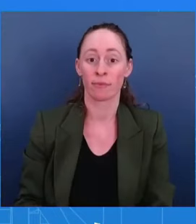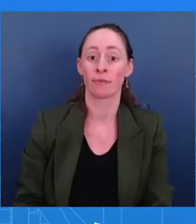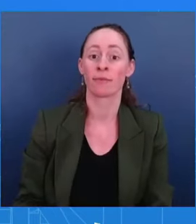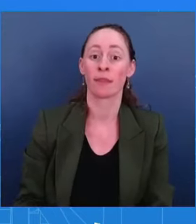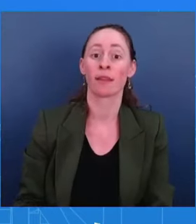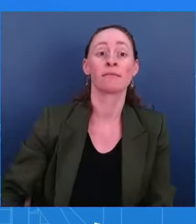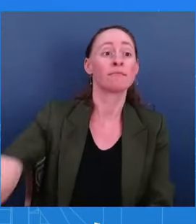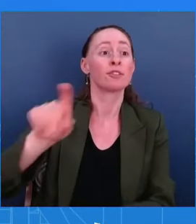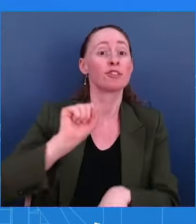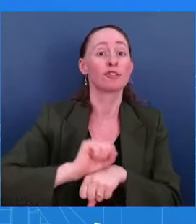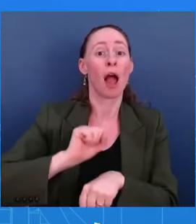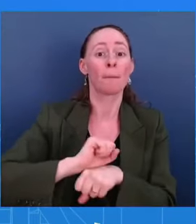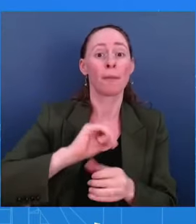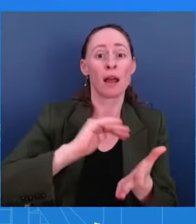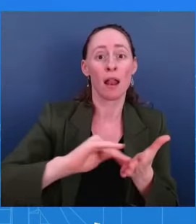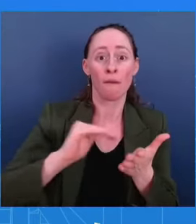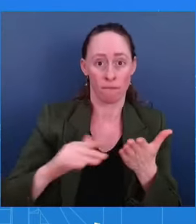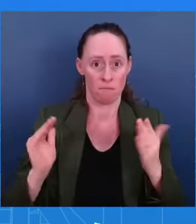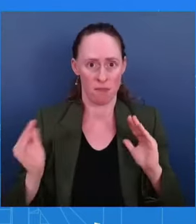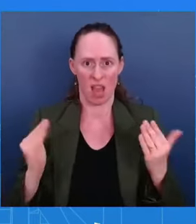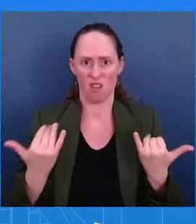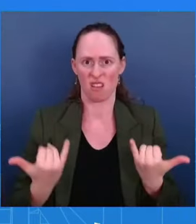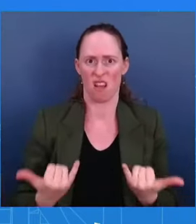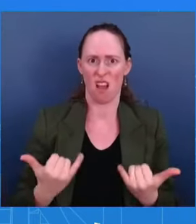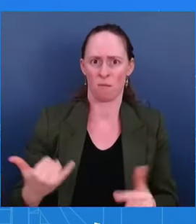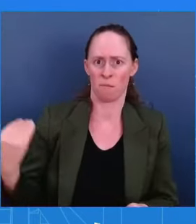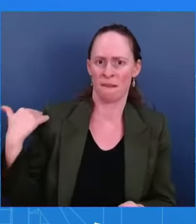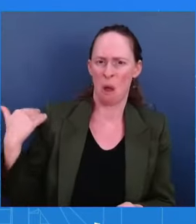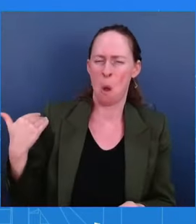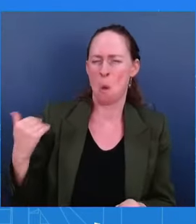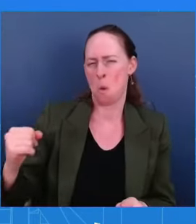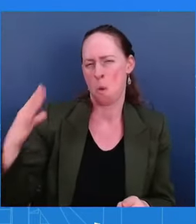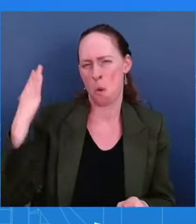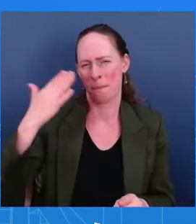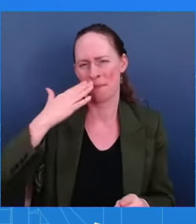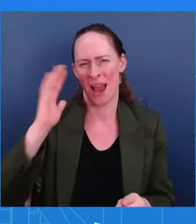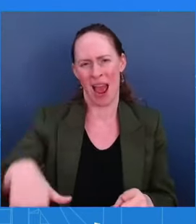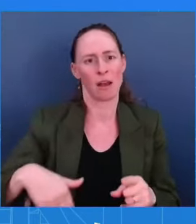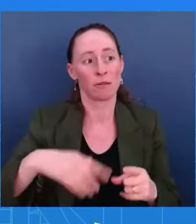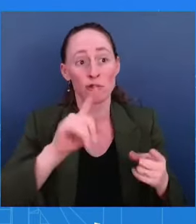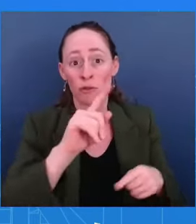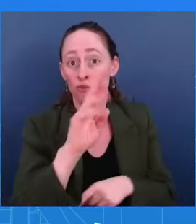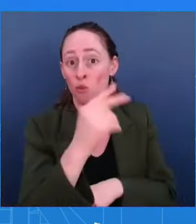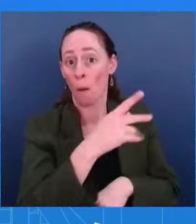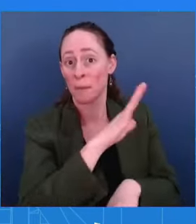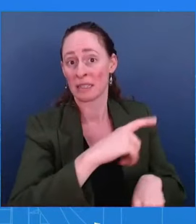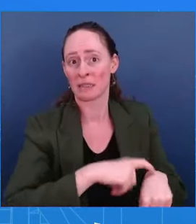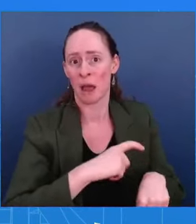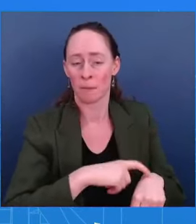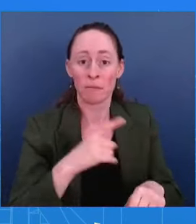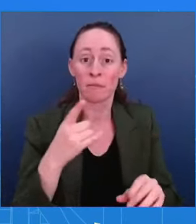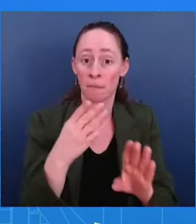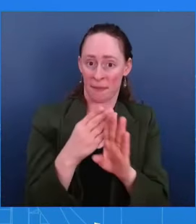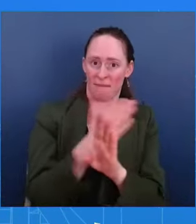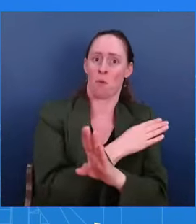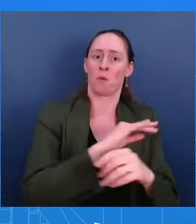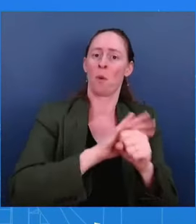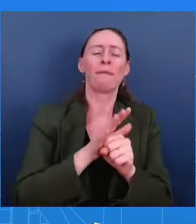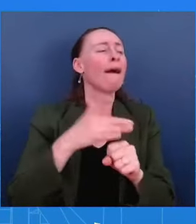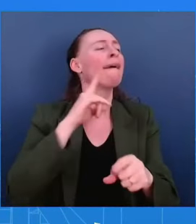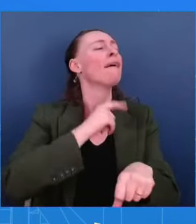the prior administration, even before COVID, even before COVID. Because I know folks want to focus on COVID, but even before then.